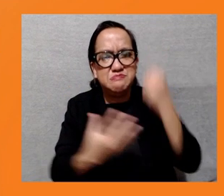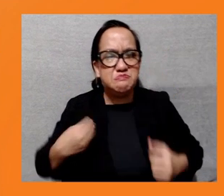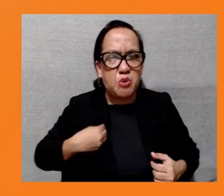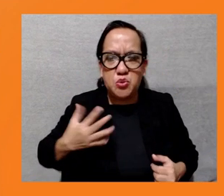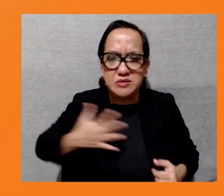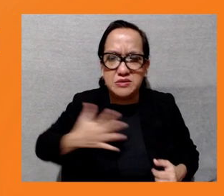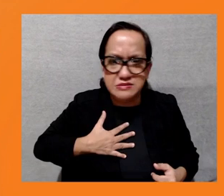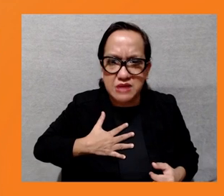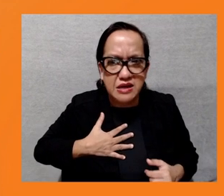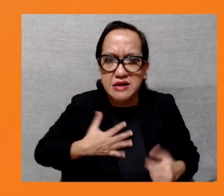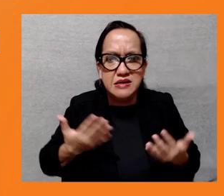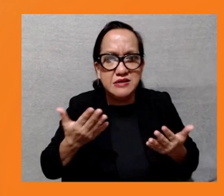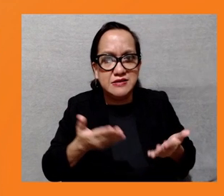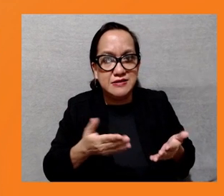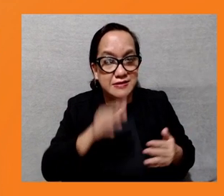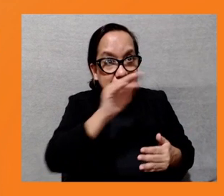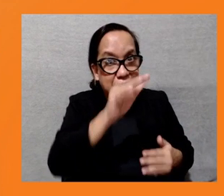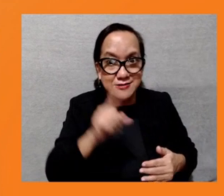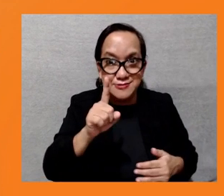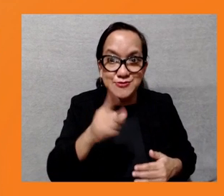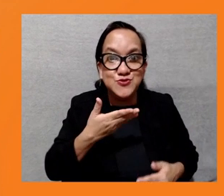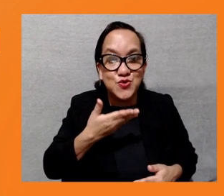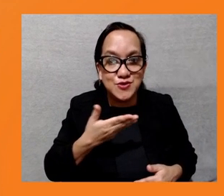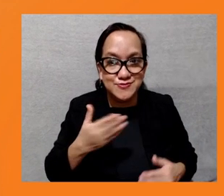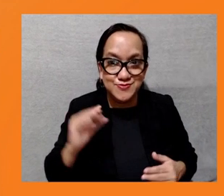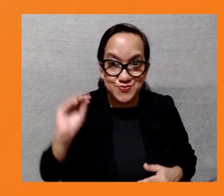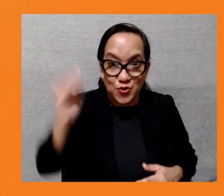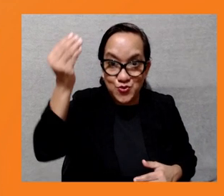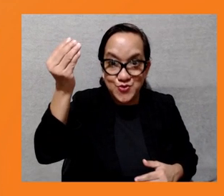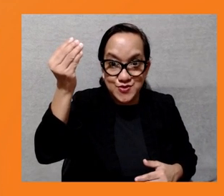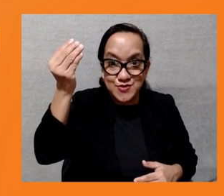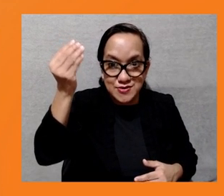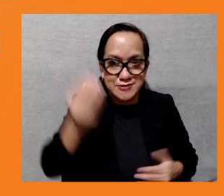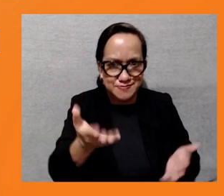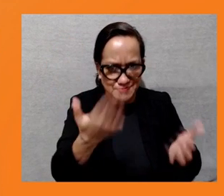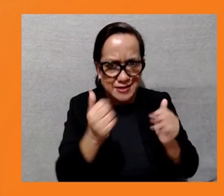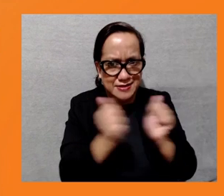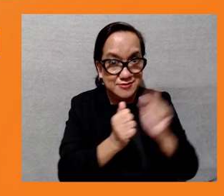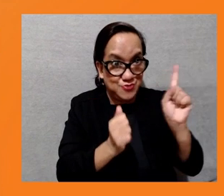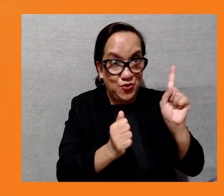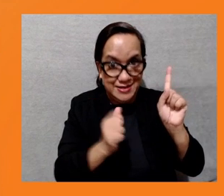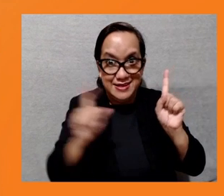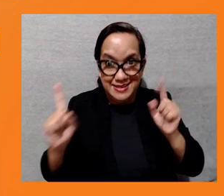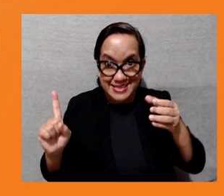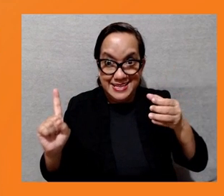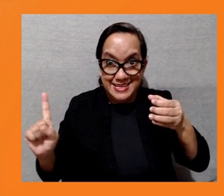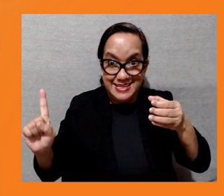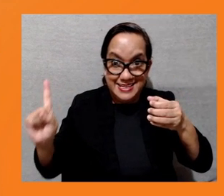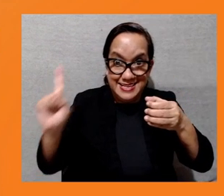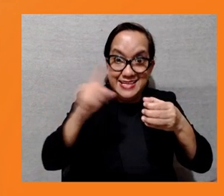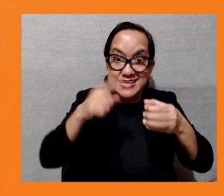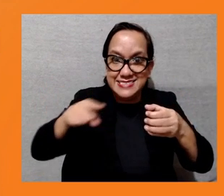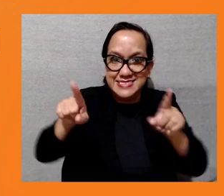manhole. Sabir, being a first-timer, new entrant was completely unaware of the life risk and went down happily